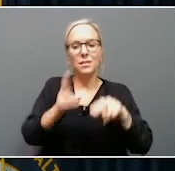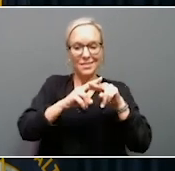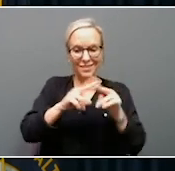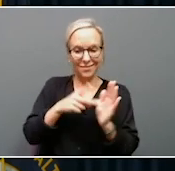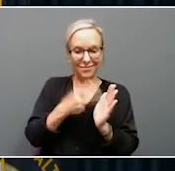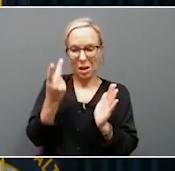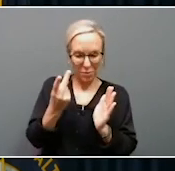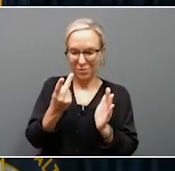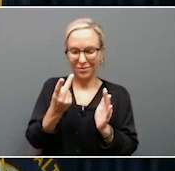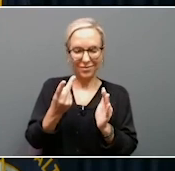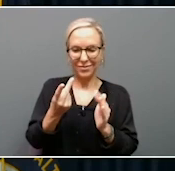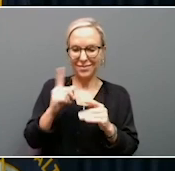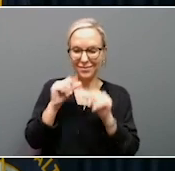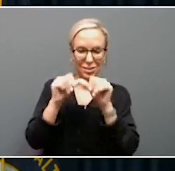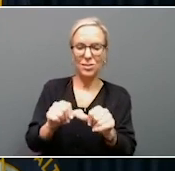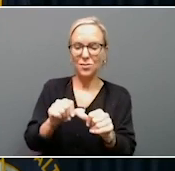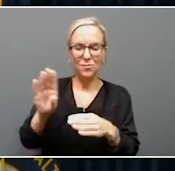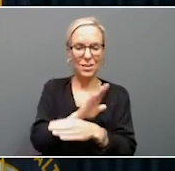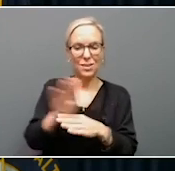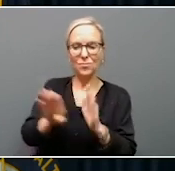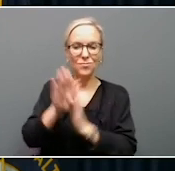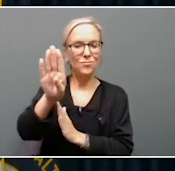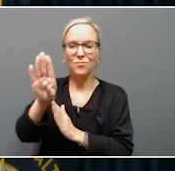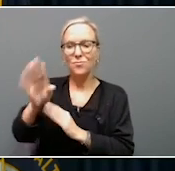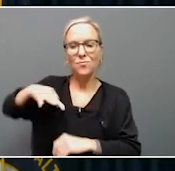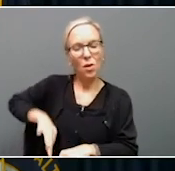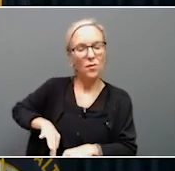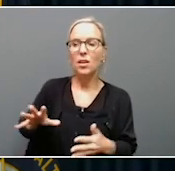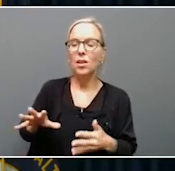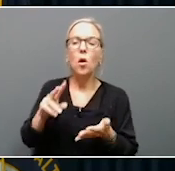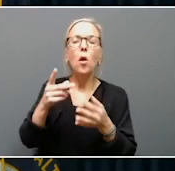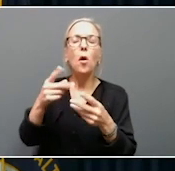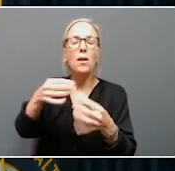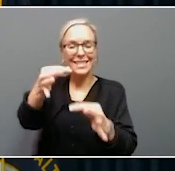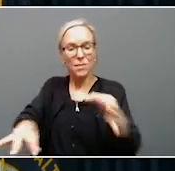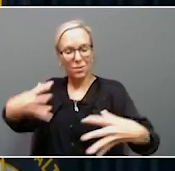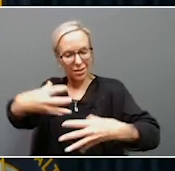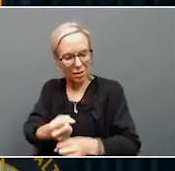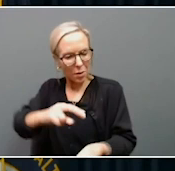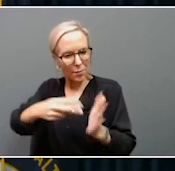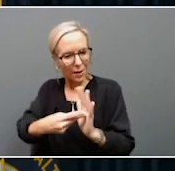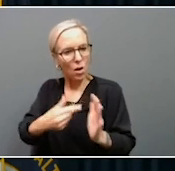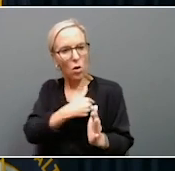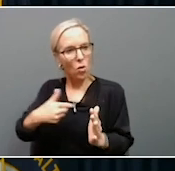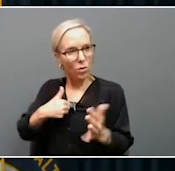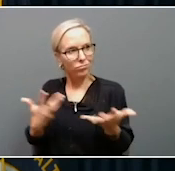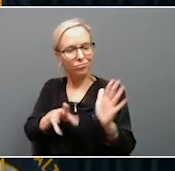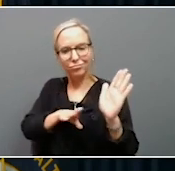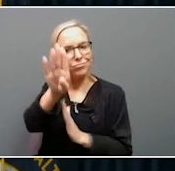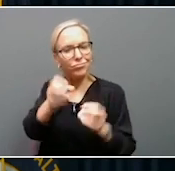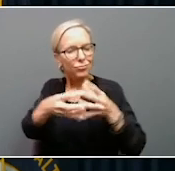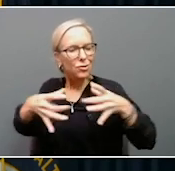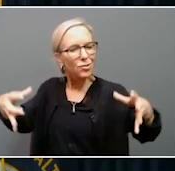and continued business profits. Put simple, we're booming. And this revenue figure shows how much we're booming at